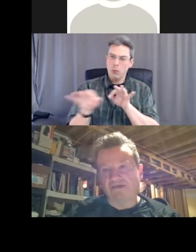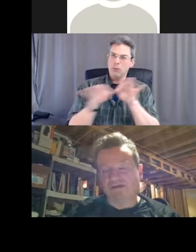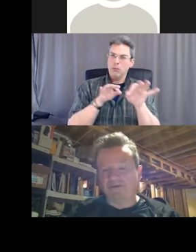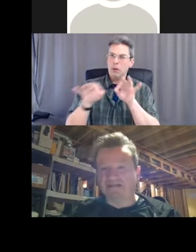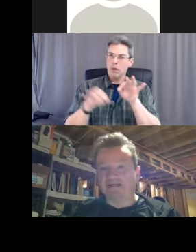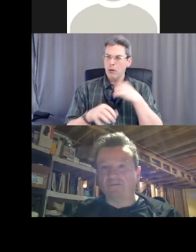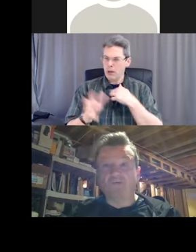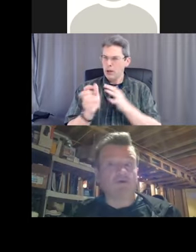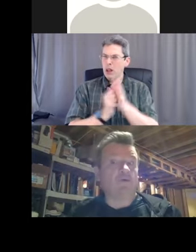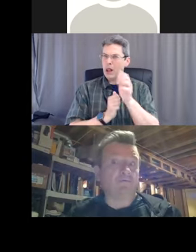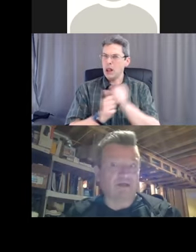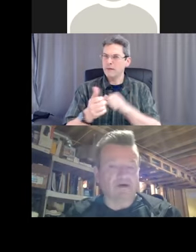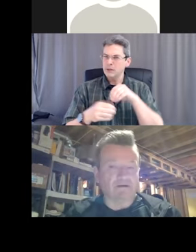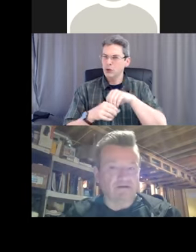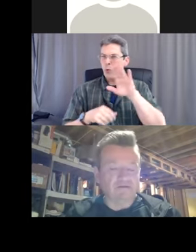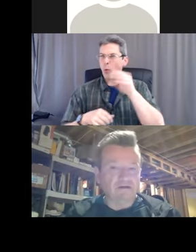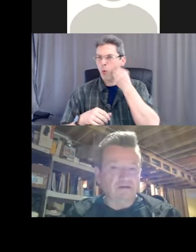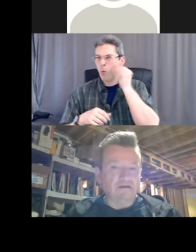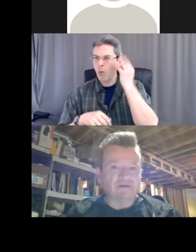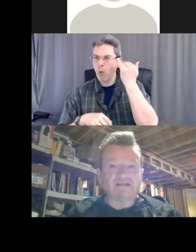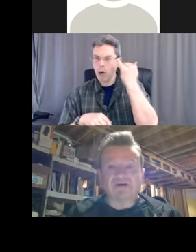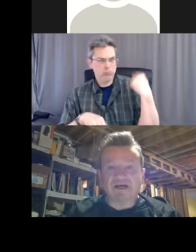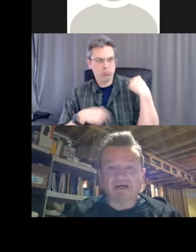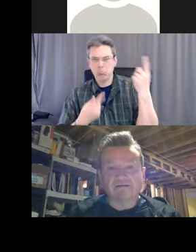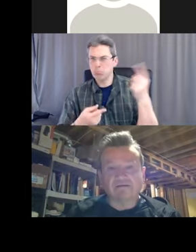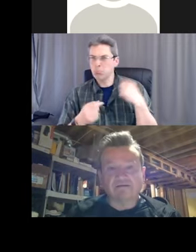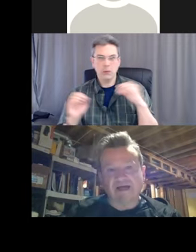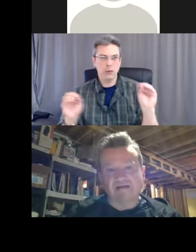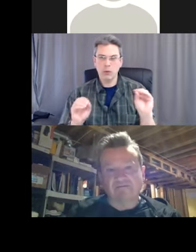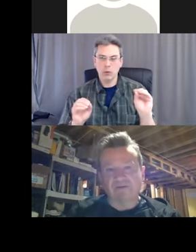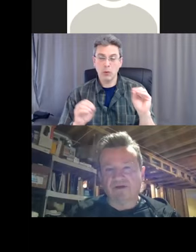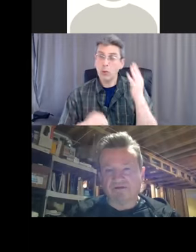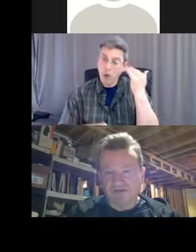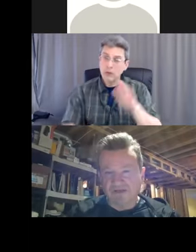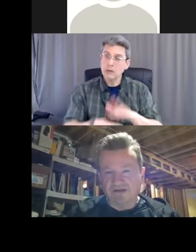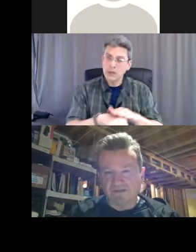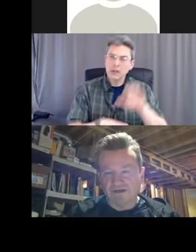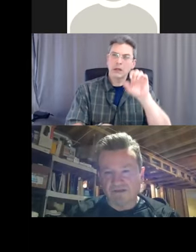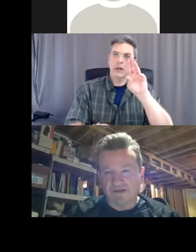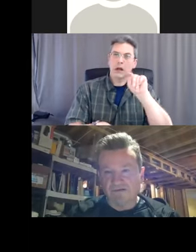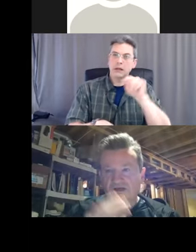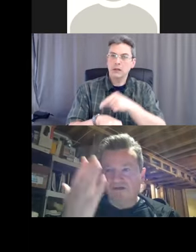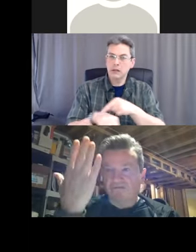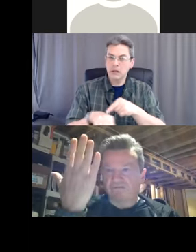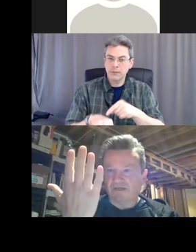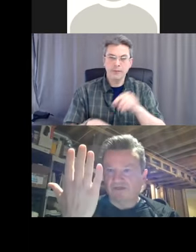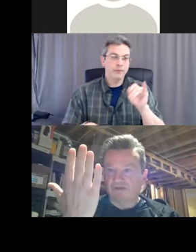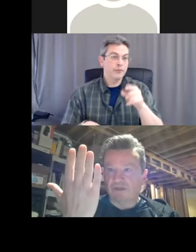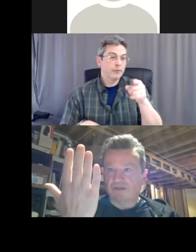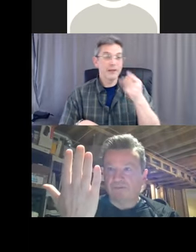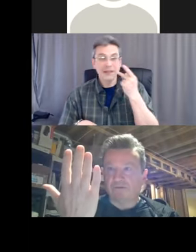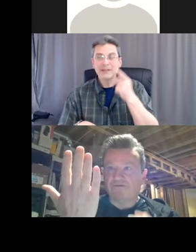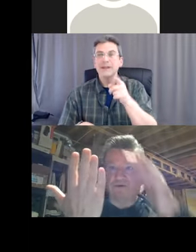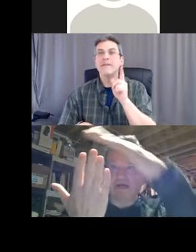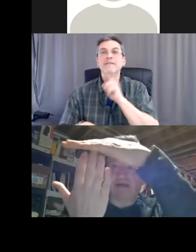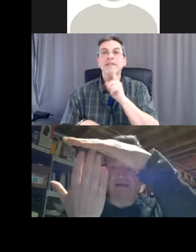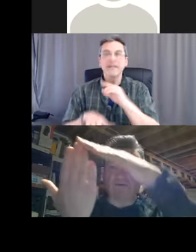in an incident when I wouldn't normally wear gloves because I've got a cut on my hand. Remember the artificial nails we talked about, making sure when you